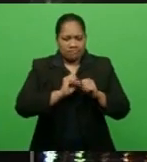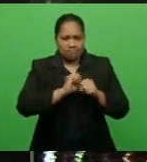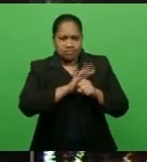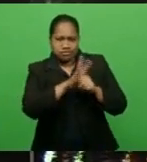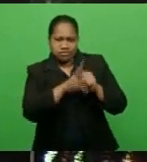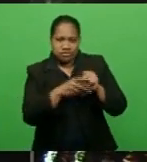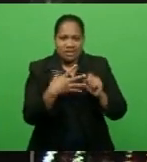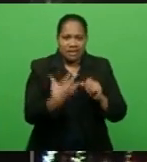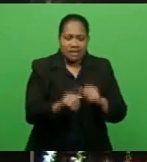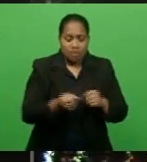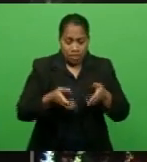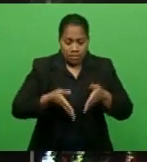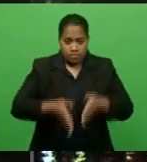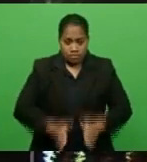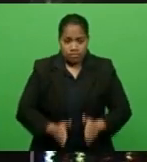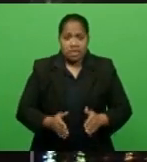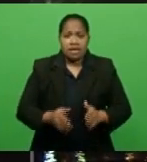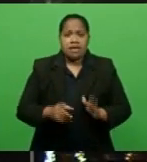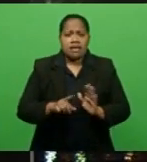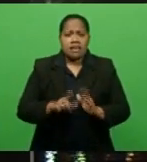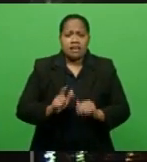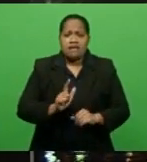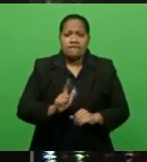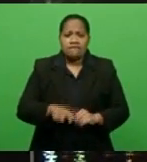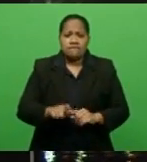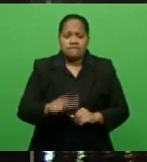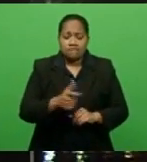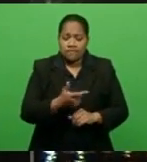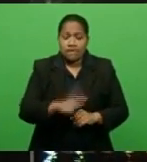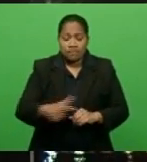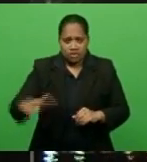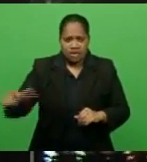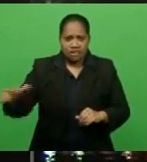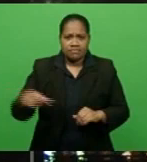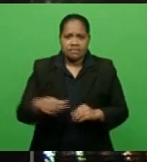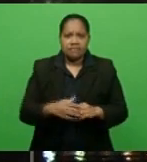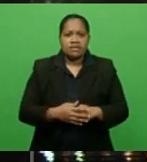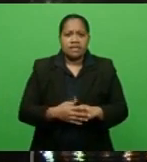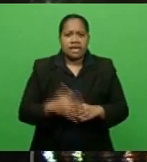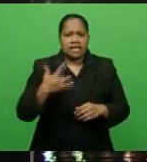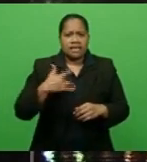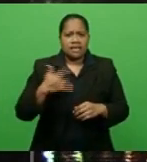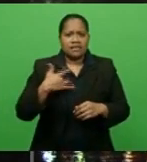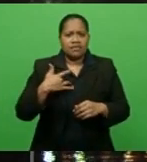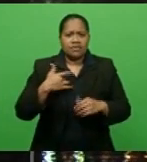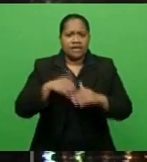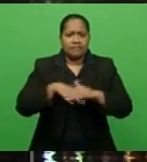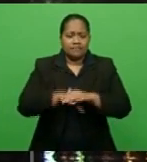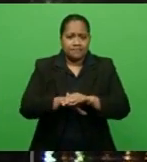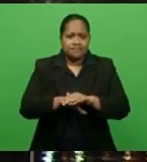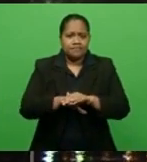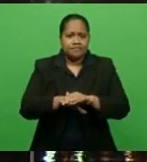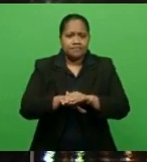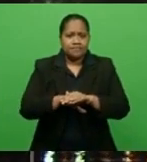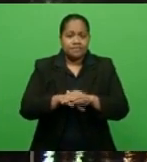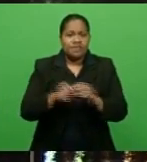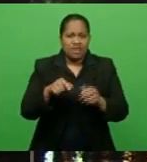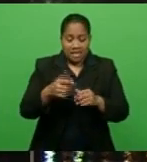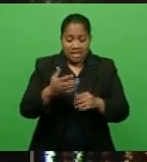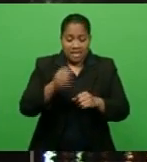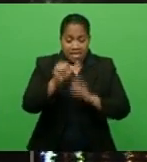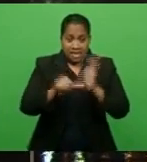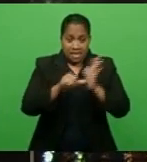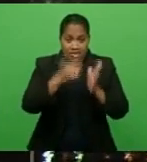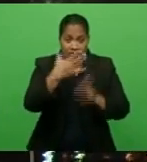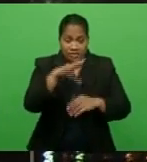Powell moved to the United States with his parents 40 years ago and mostly lives an active and healthy life. The 50-year-old has